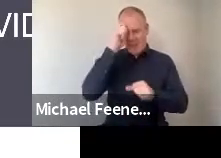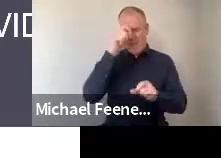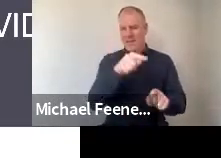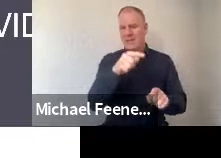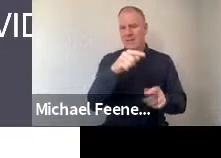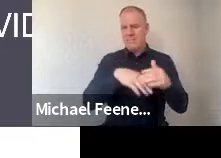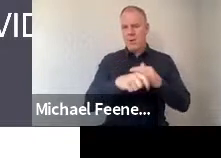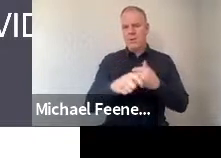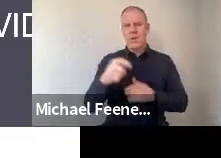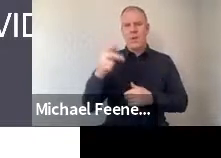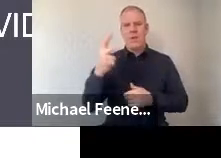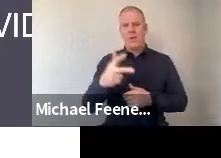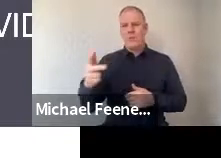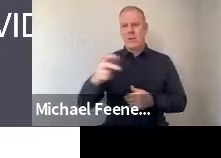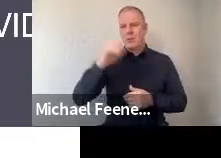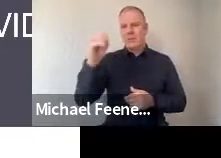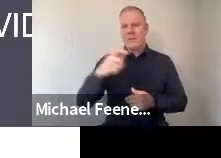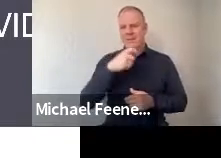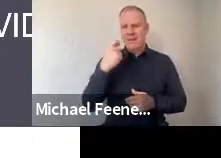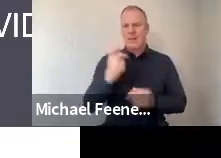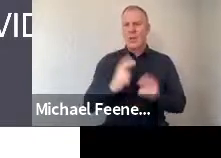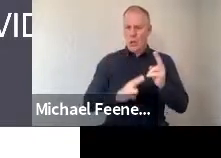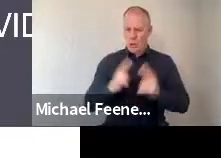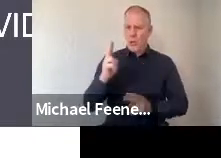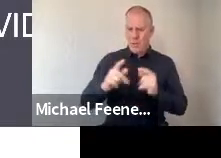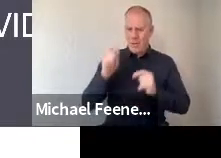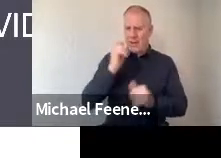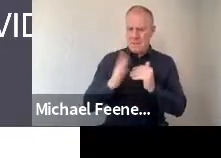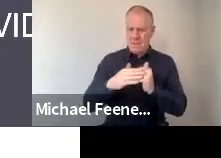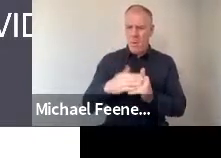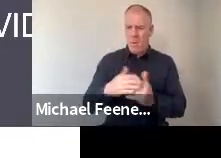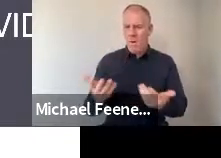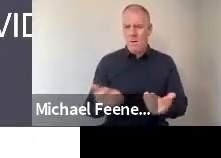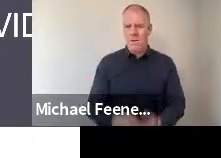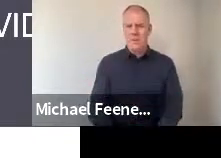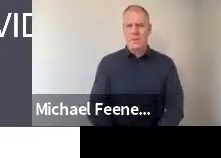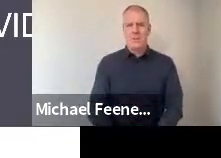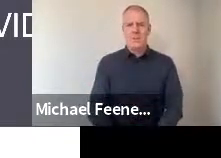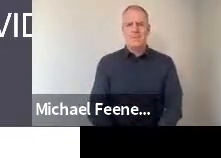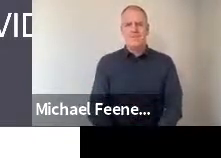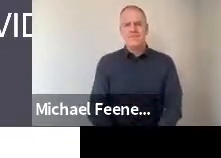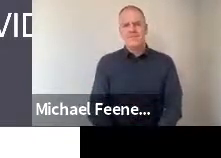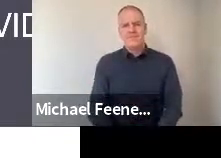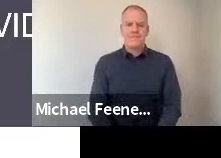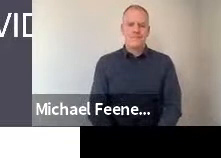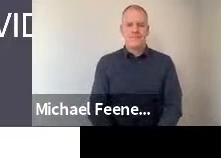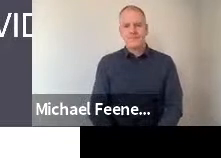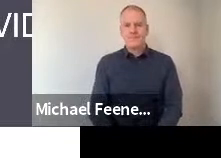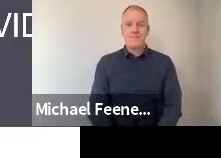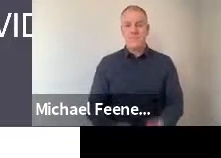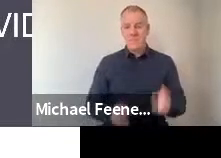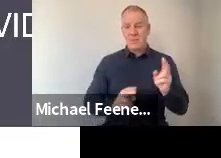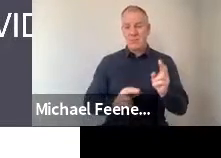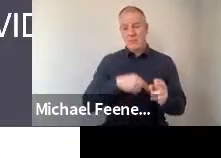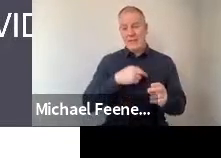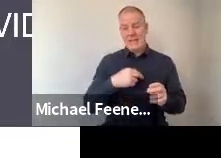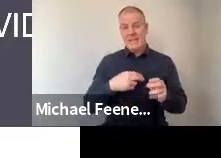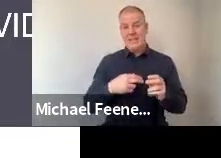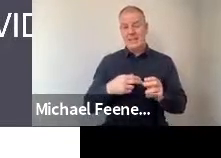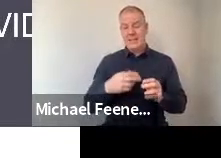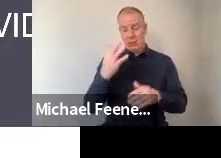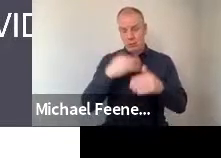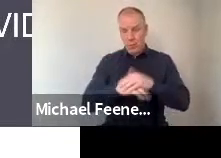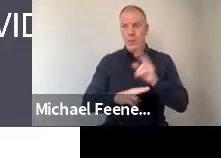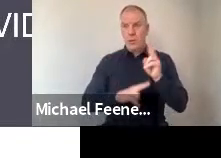33% thought they should be considering that the most. So there they thought that the government should be